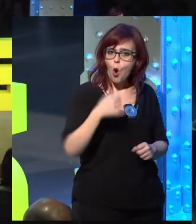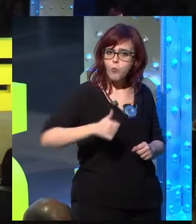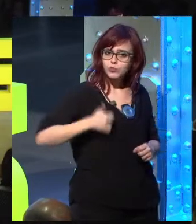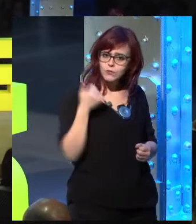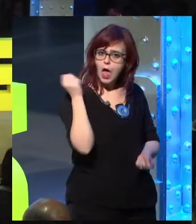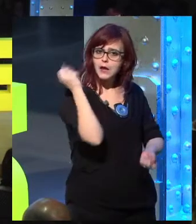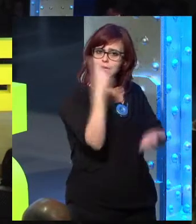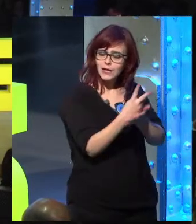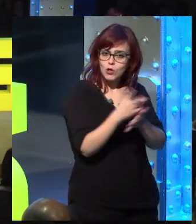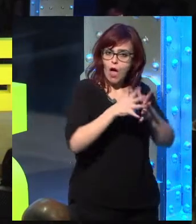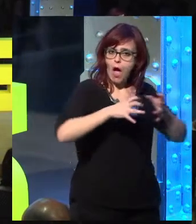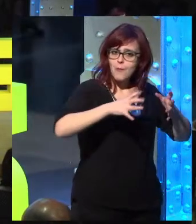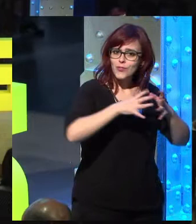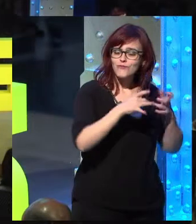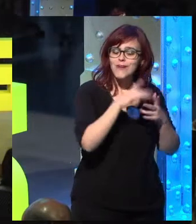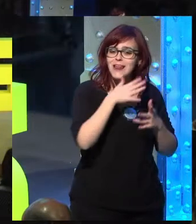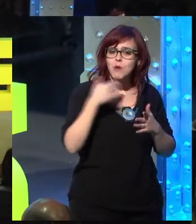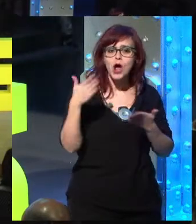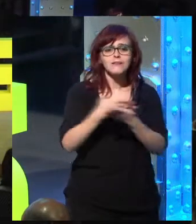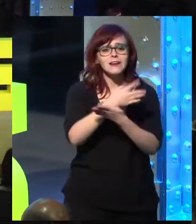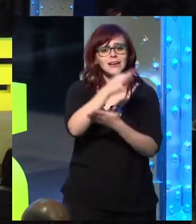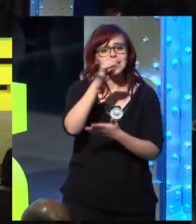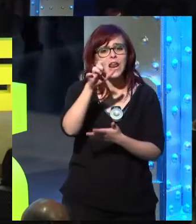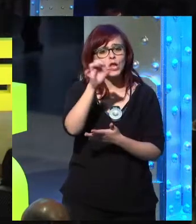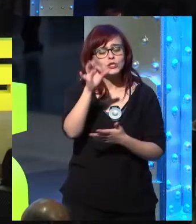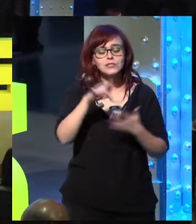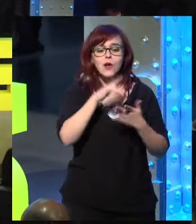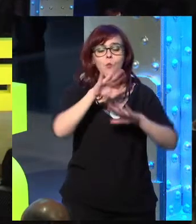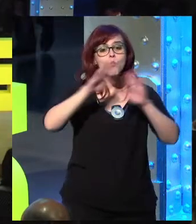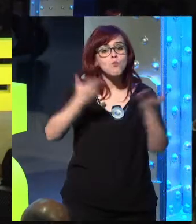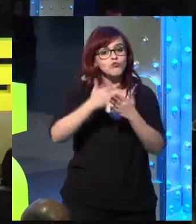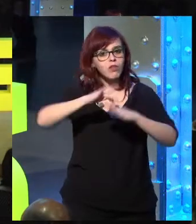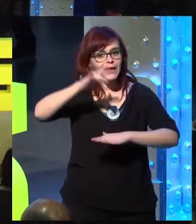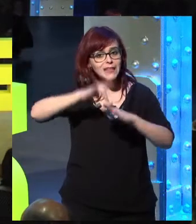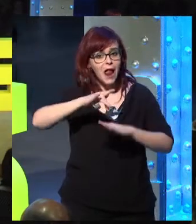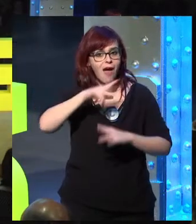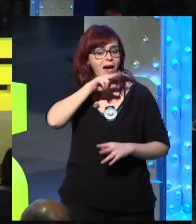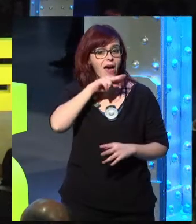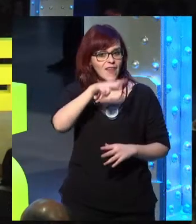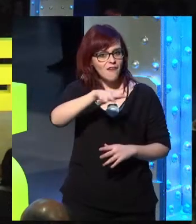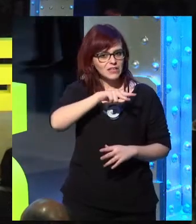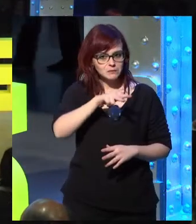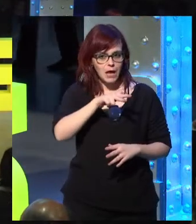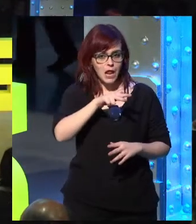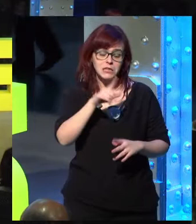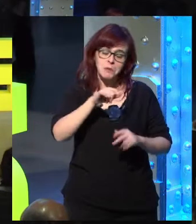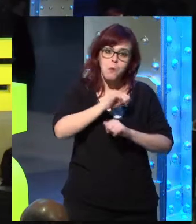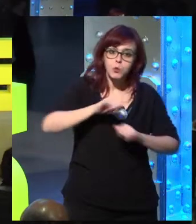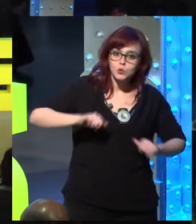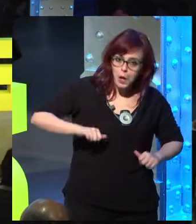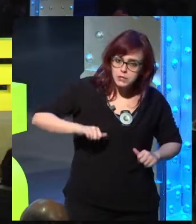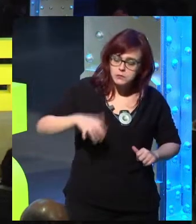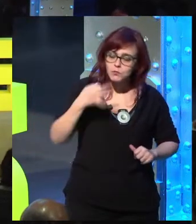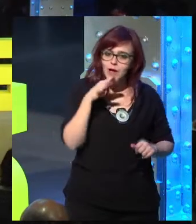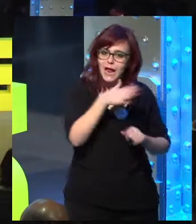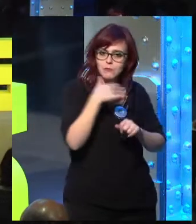the challenge, and the ambition of making Telus the reference magazine of the digital world in Spanish, and maybe